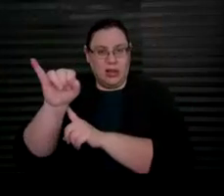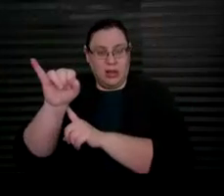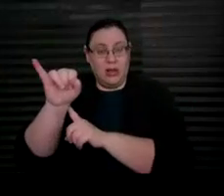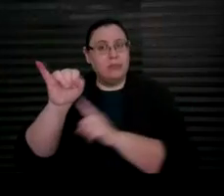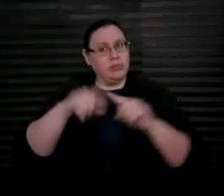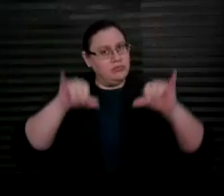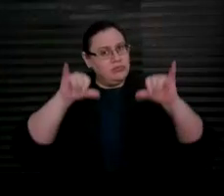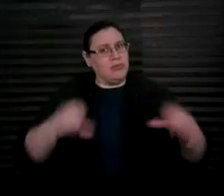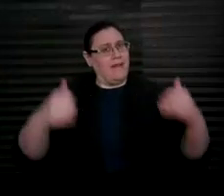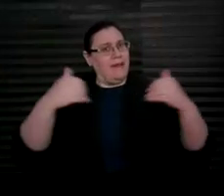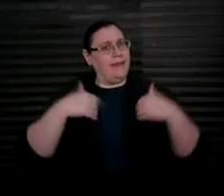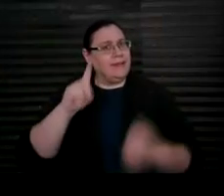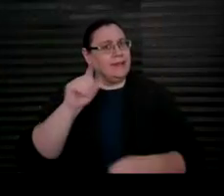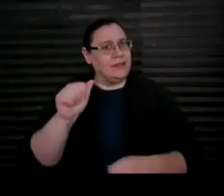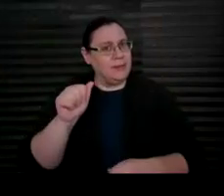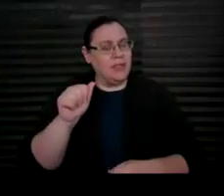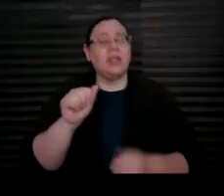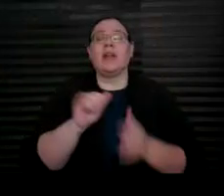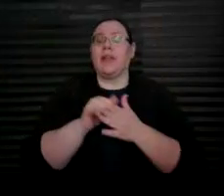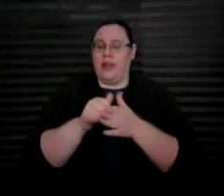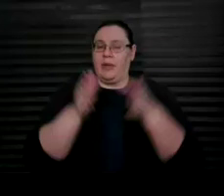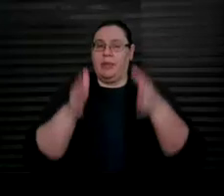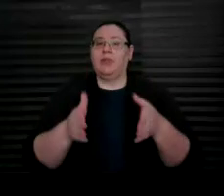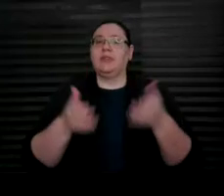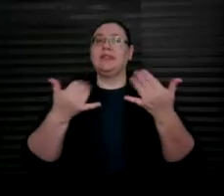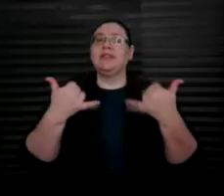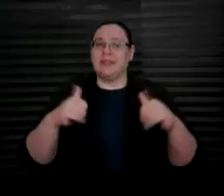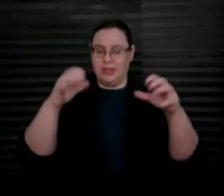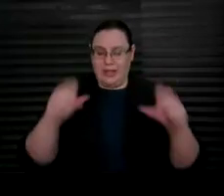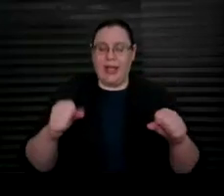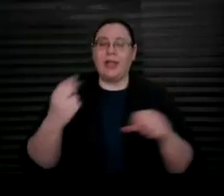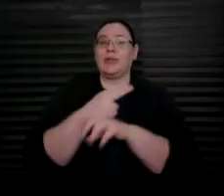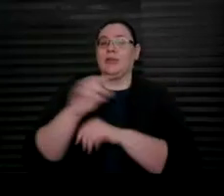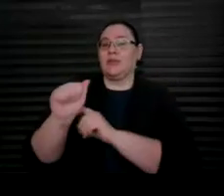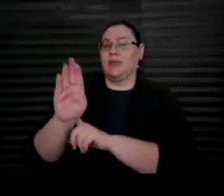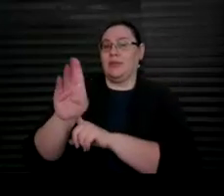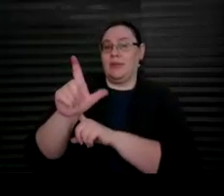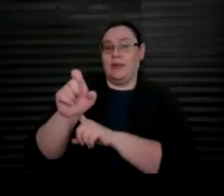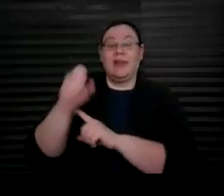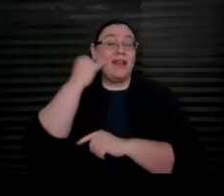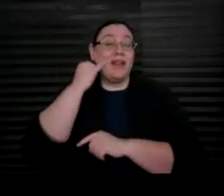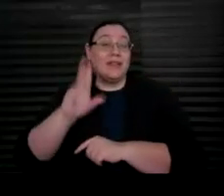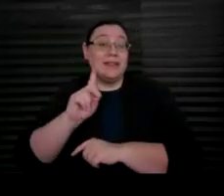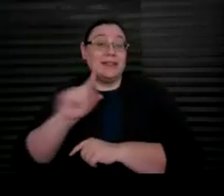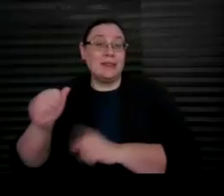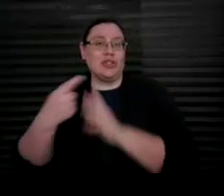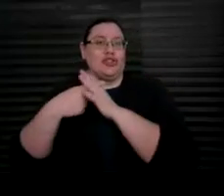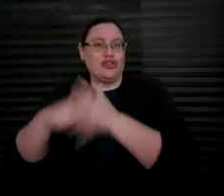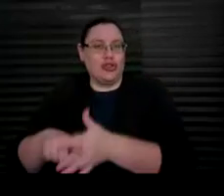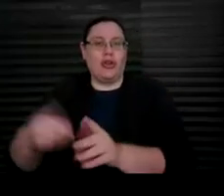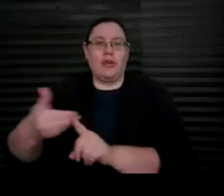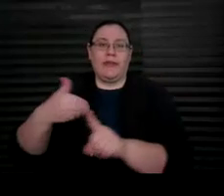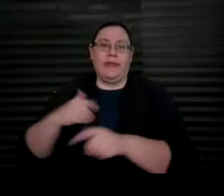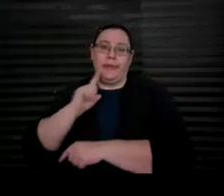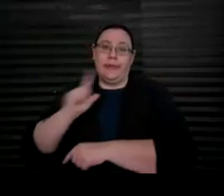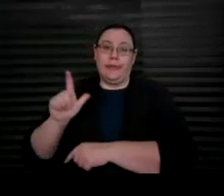disability continues to be ABLE eligible if their disability began before age 26.